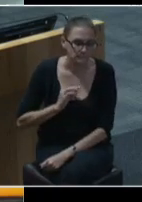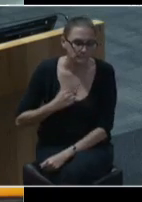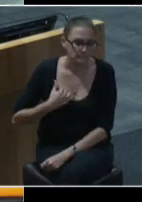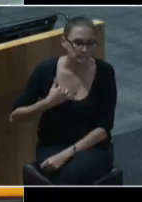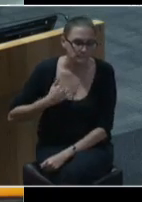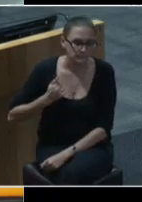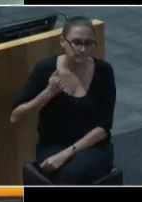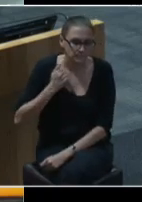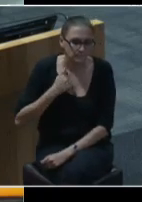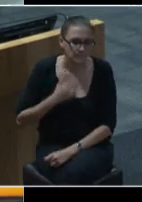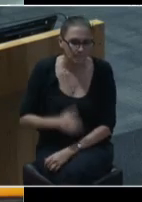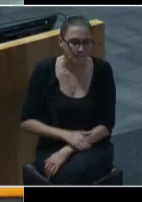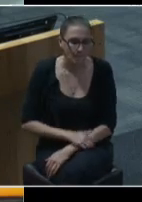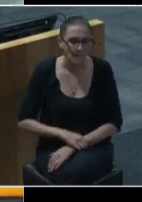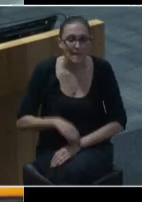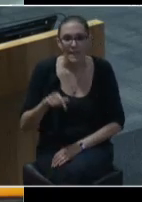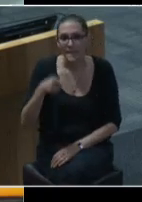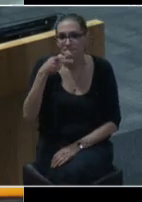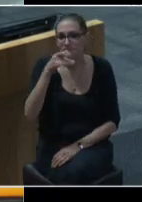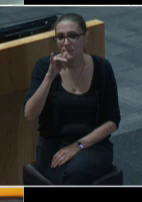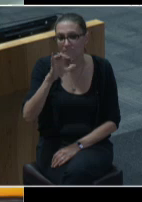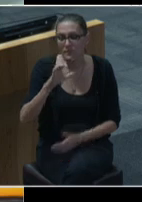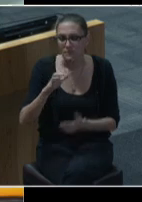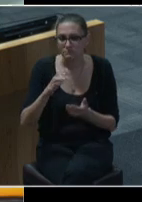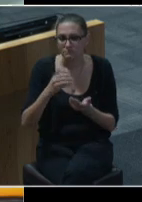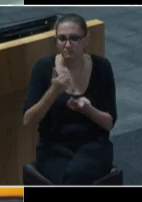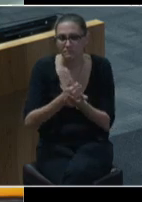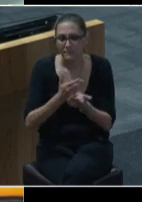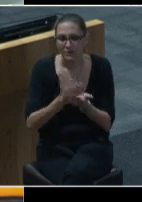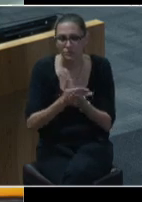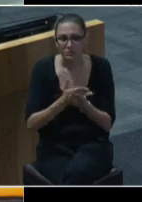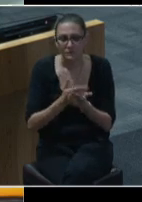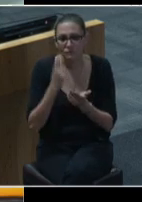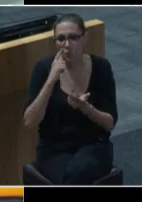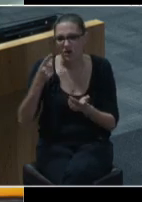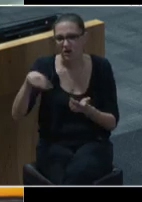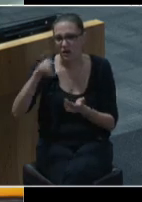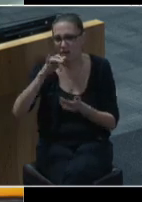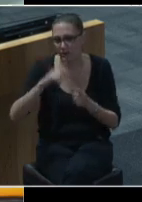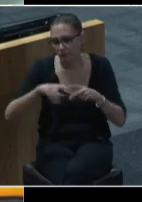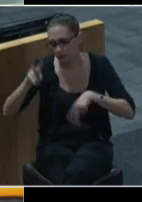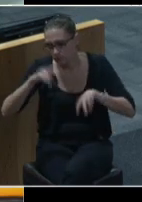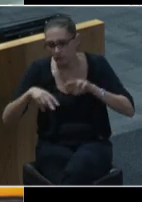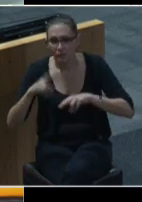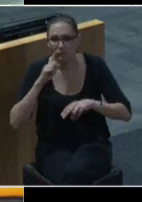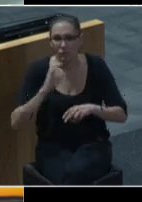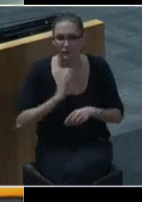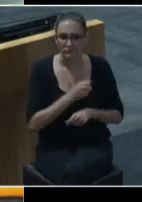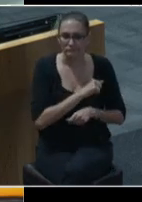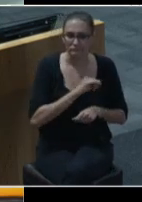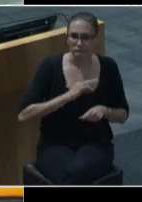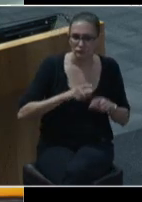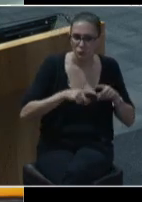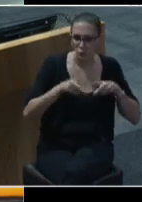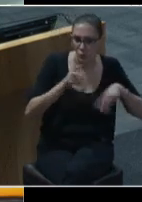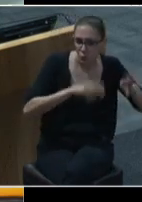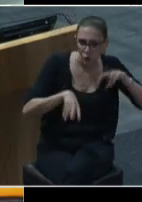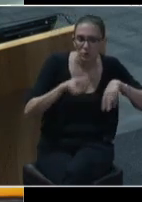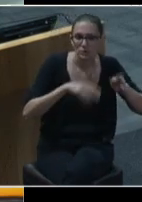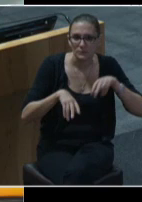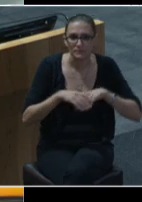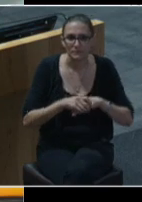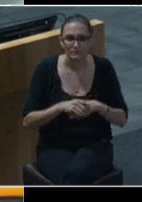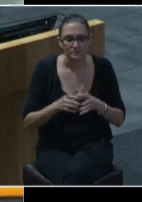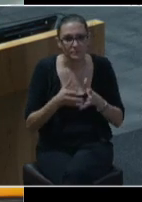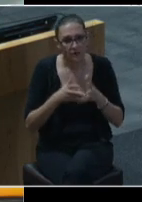Now this is a public budget for the public to take a look at, for our colleagues to take a look at. A